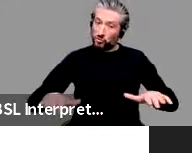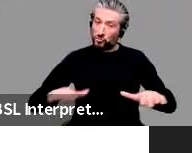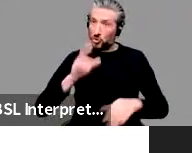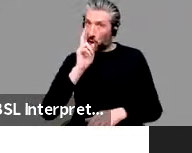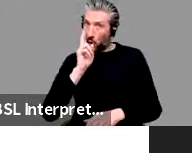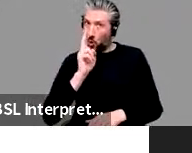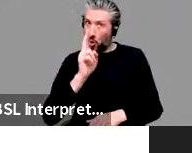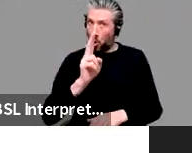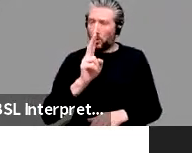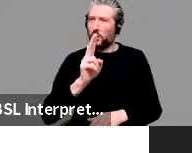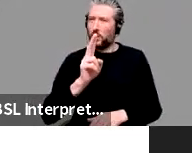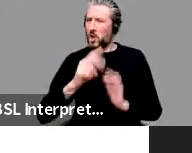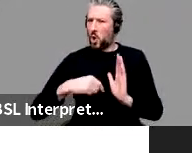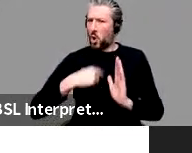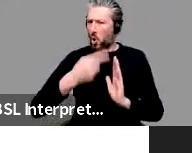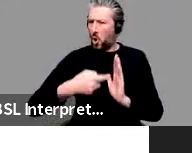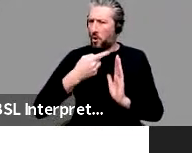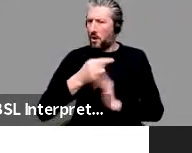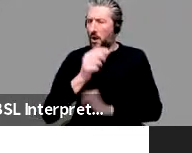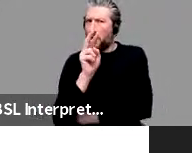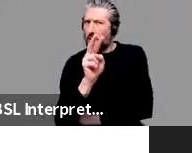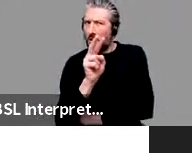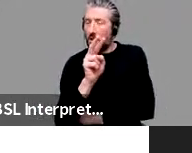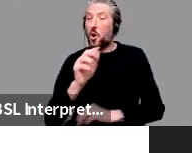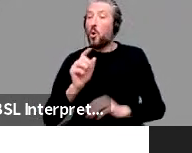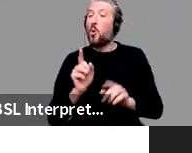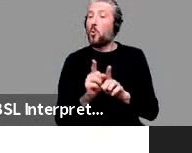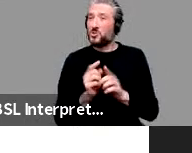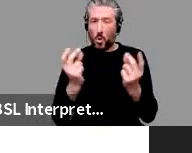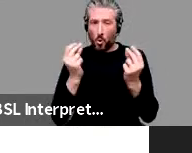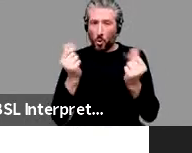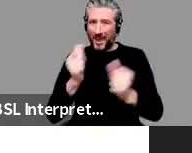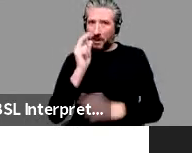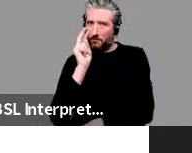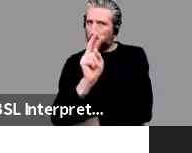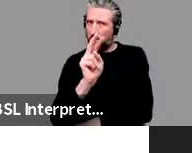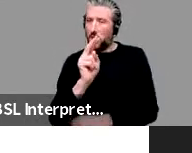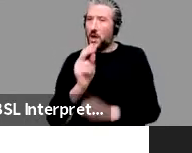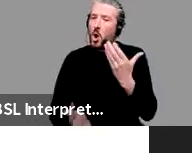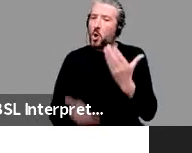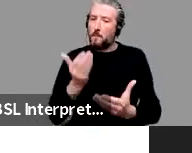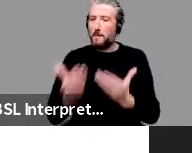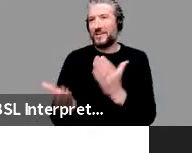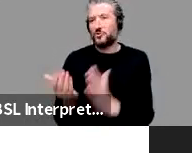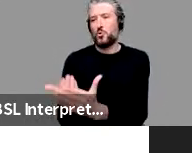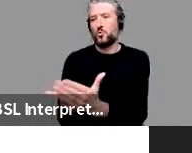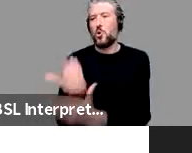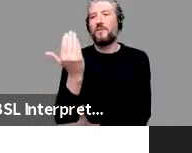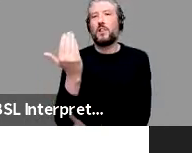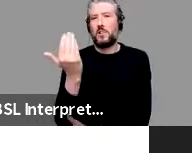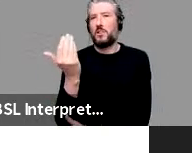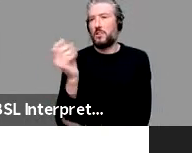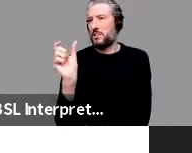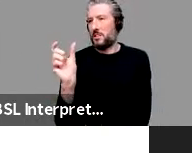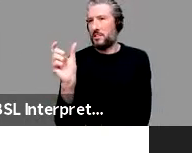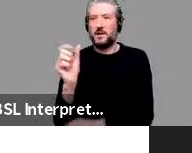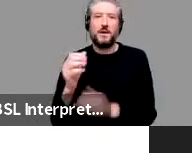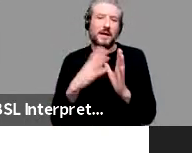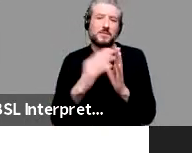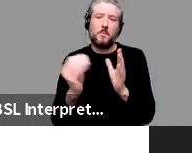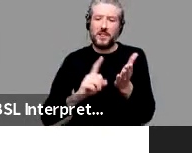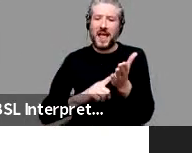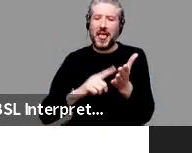conventional meanings than they did to the novel meaning, the novel extension in this, for example, the lid case.